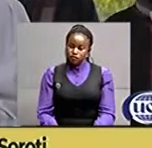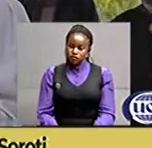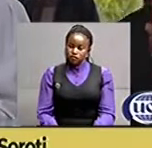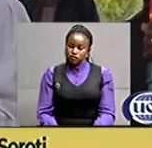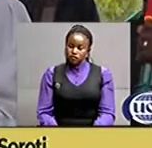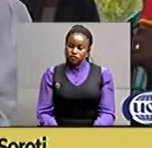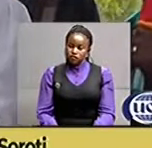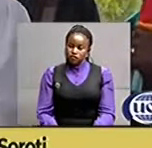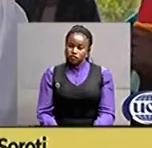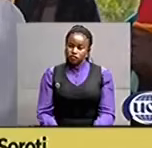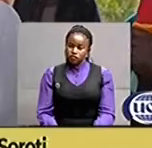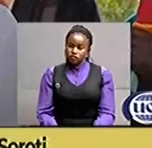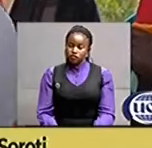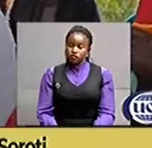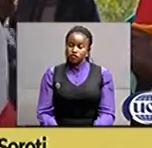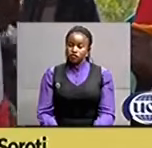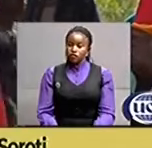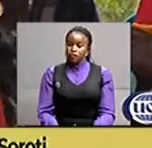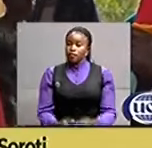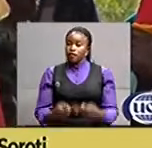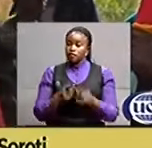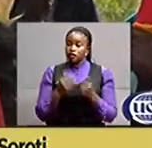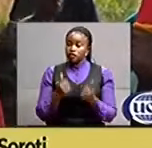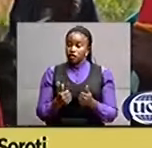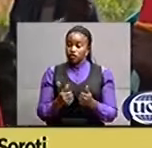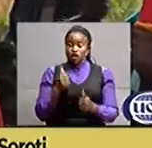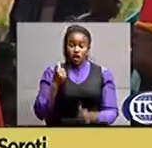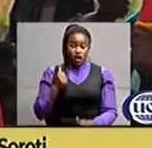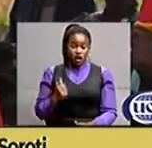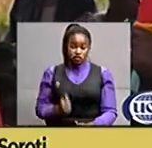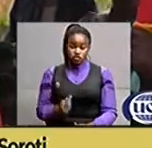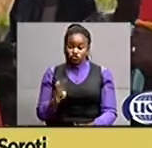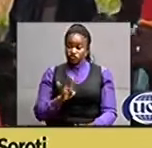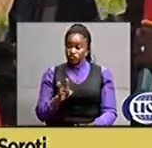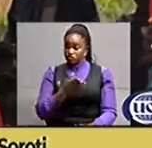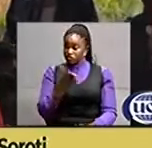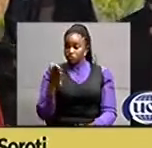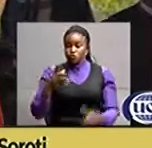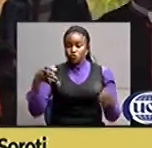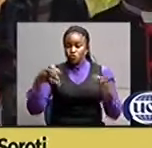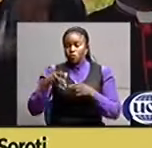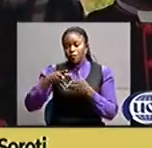this kind of attitude sends away the educated from our communities